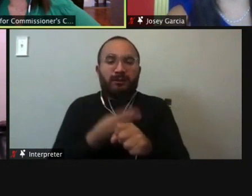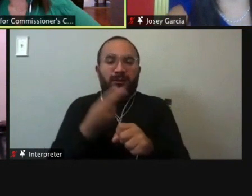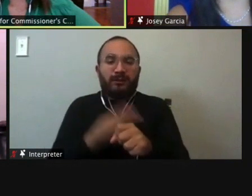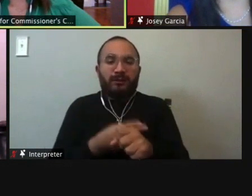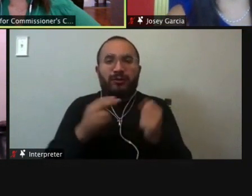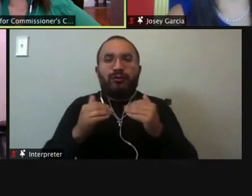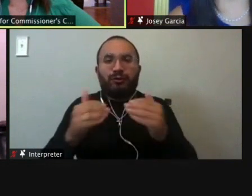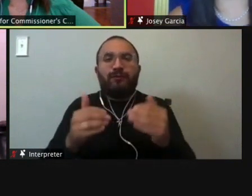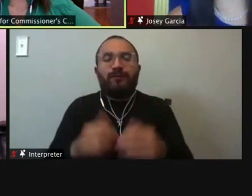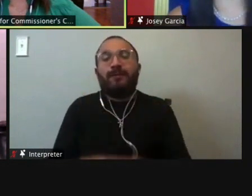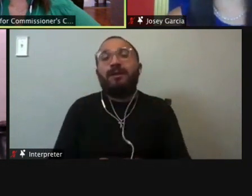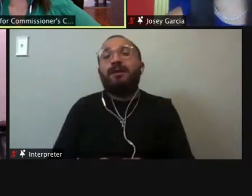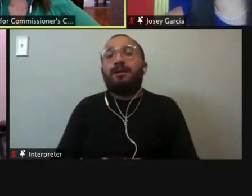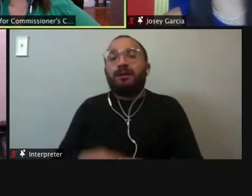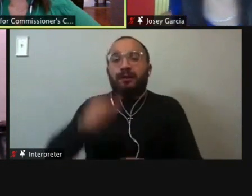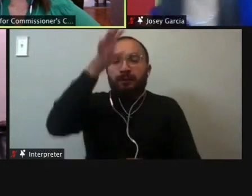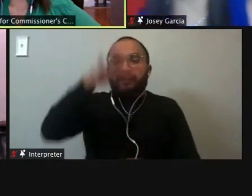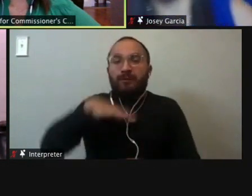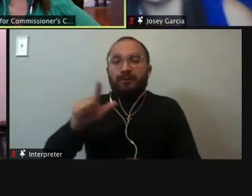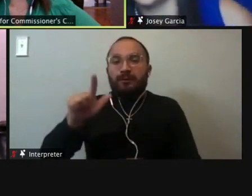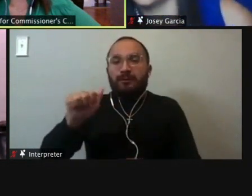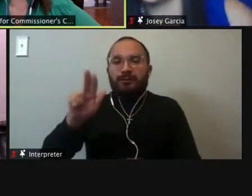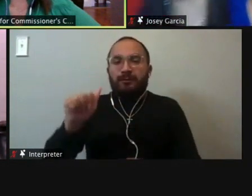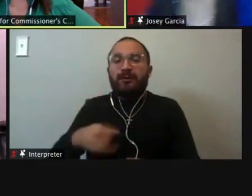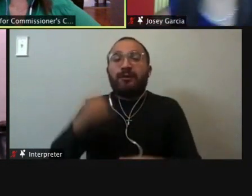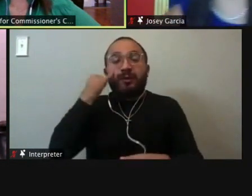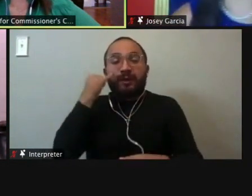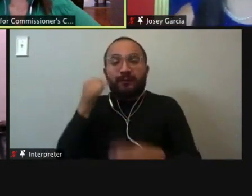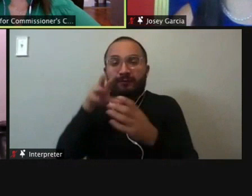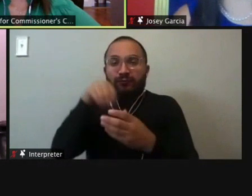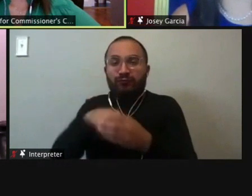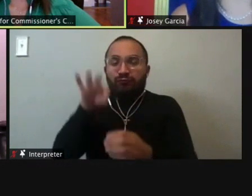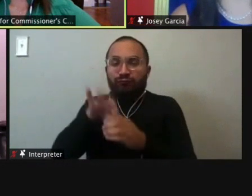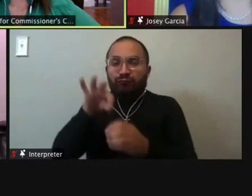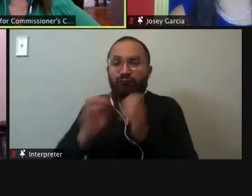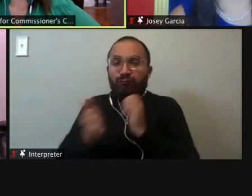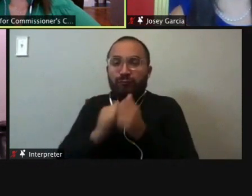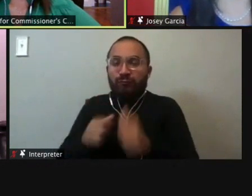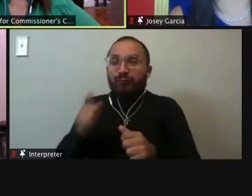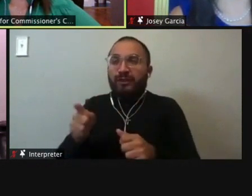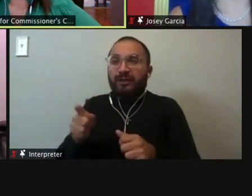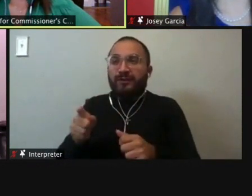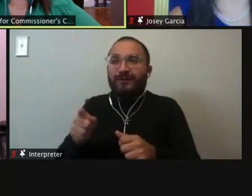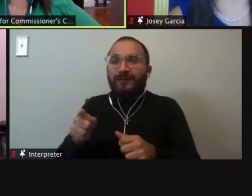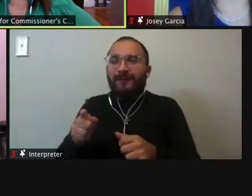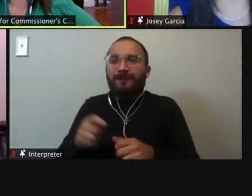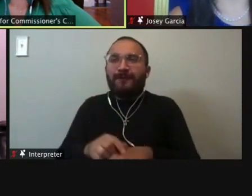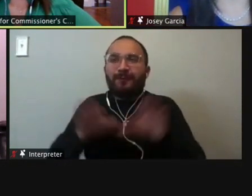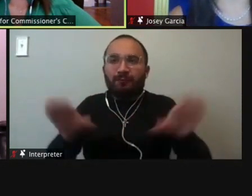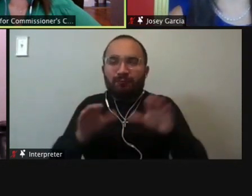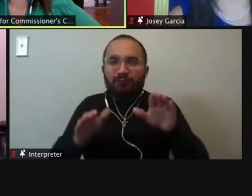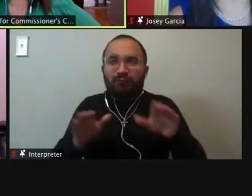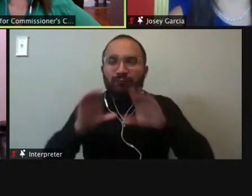Thank you. Uh, Mr. Lara, uh, if affected, if elected, sorry, would you invest money into specialty courts in order to rehabilitate